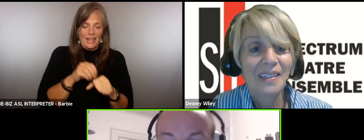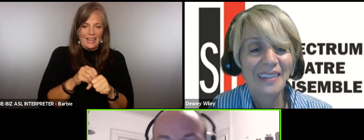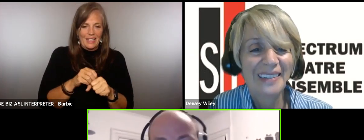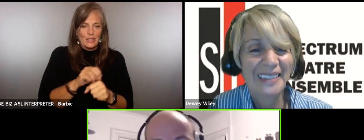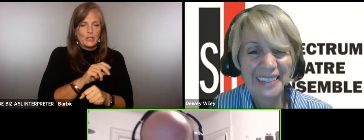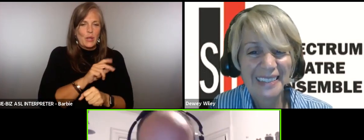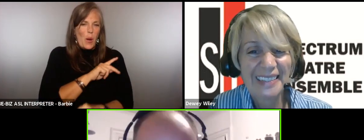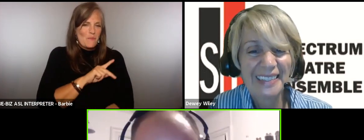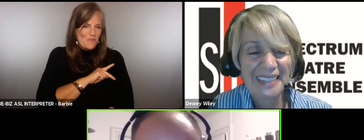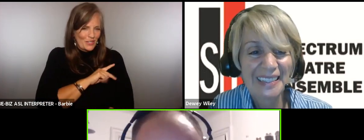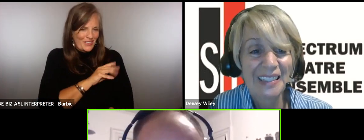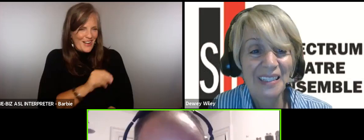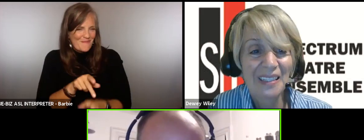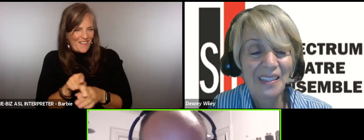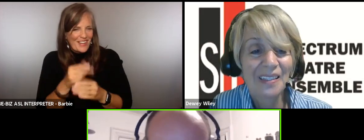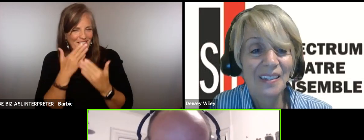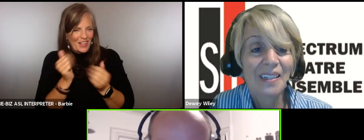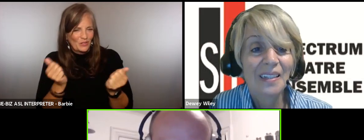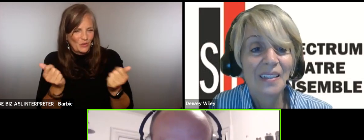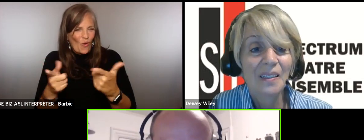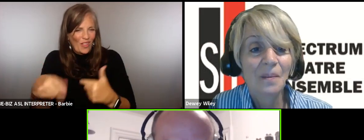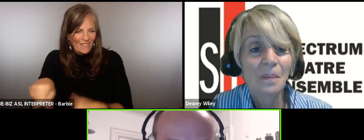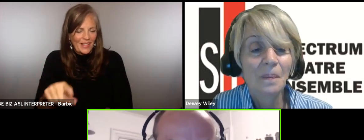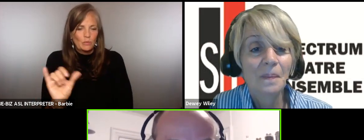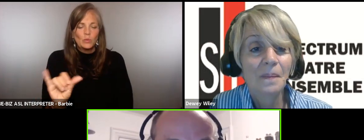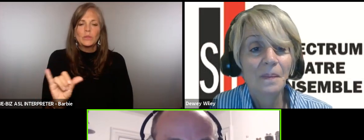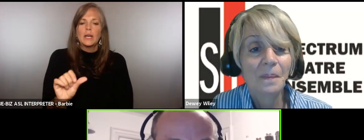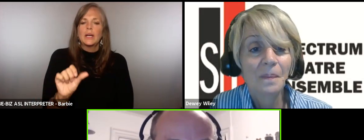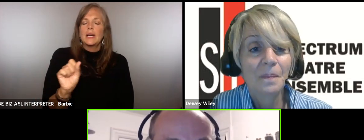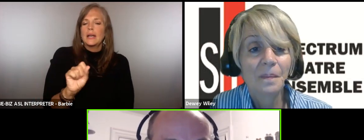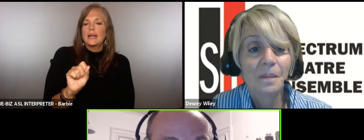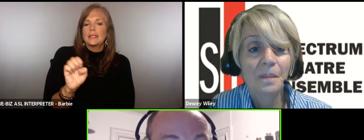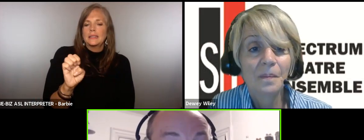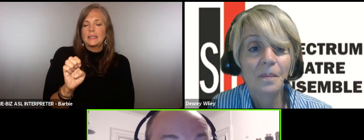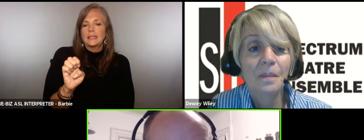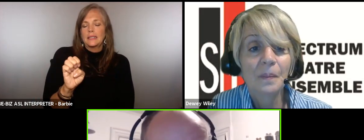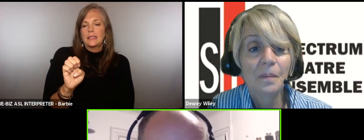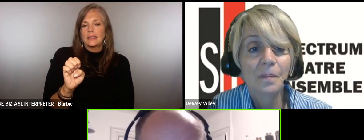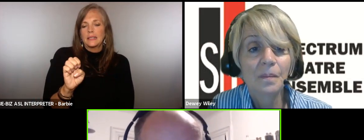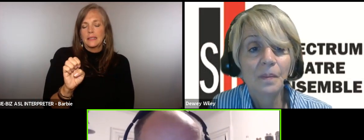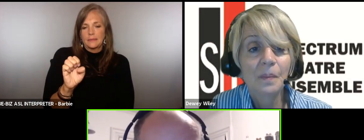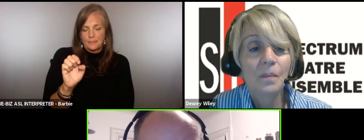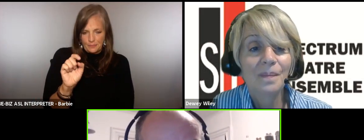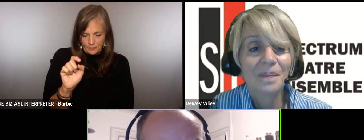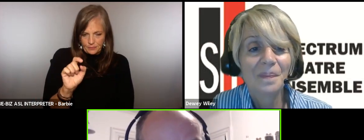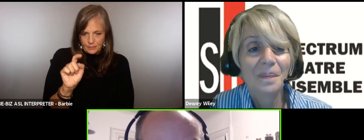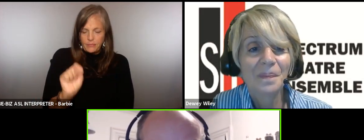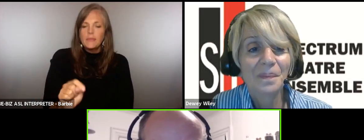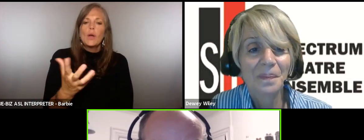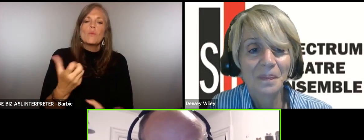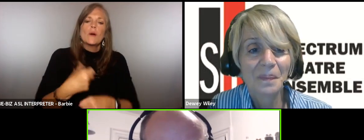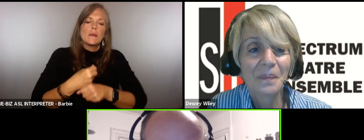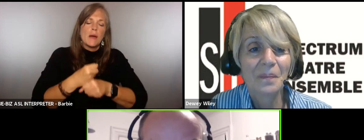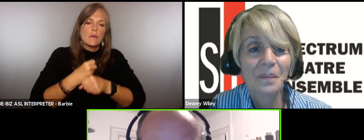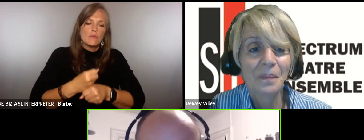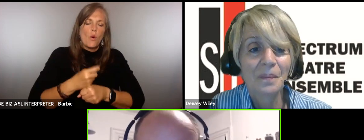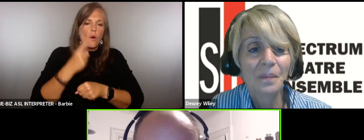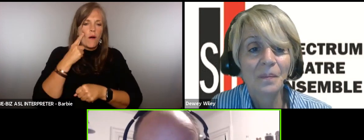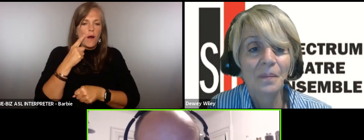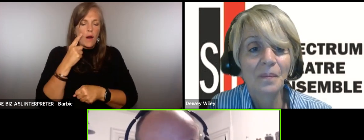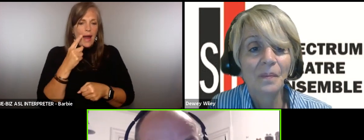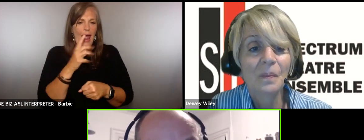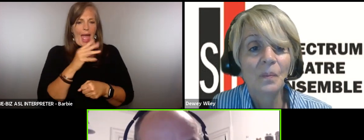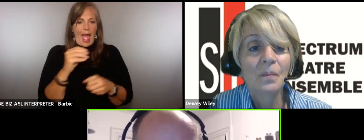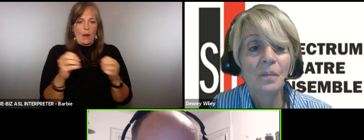professional uh thanks to all of them and SDE wants to continue to create more work for and by neuro device diverse